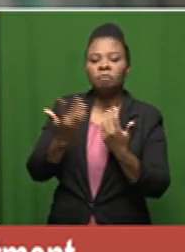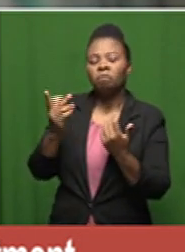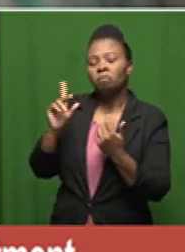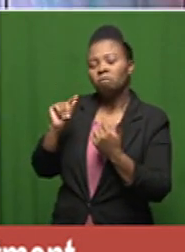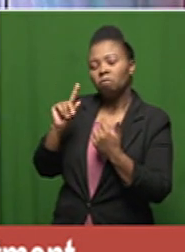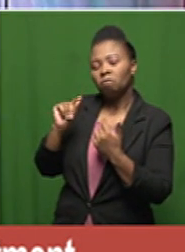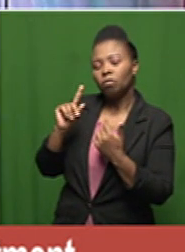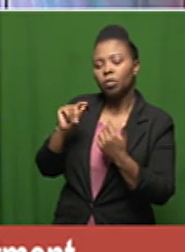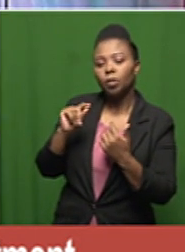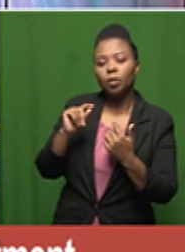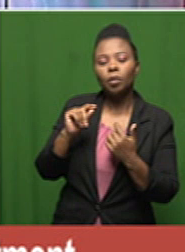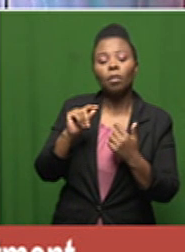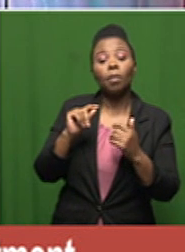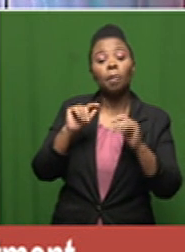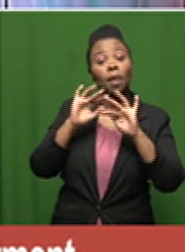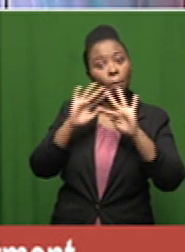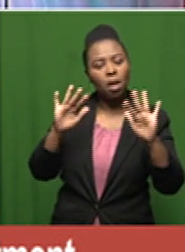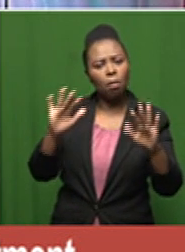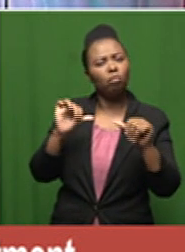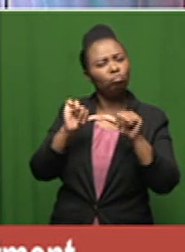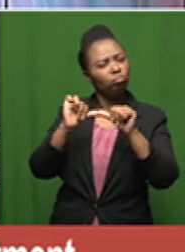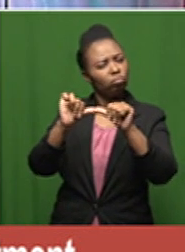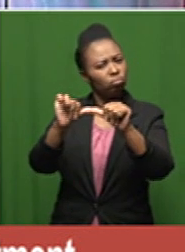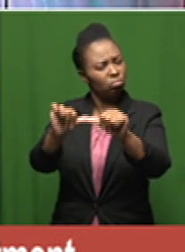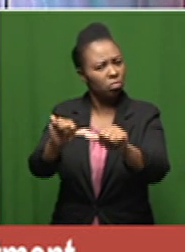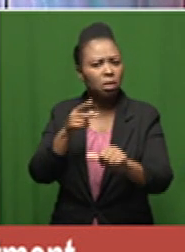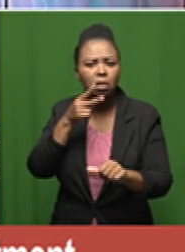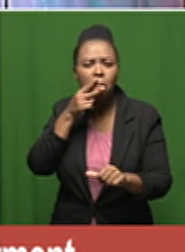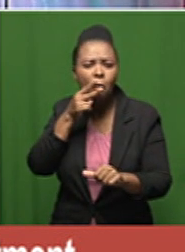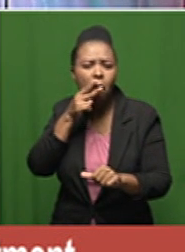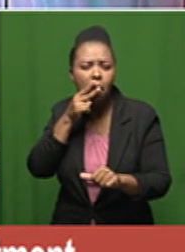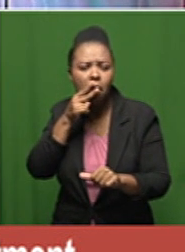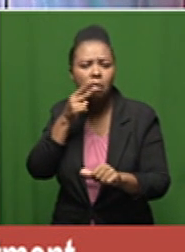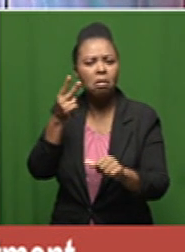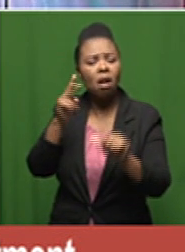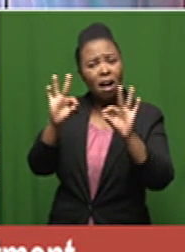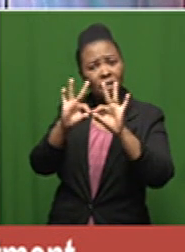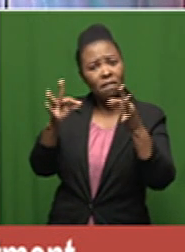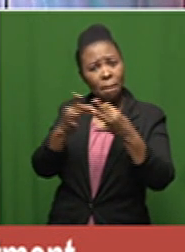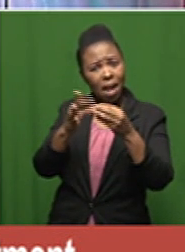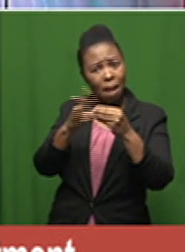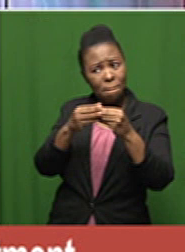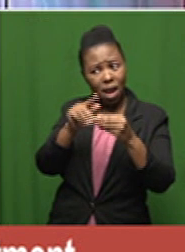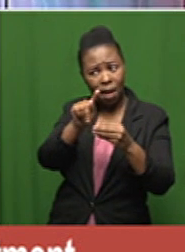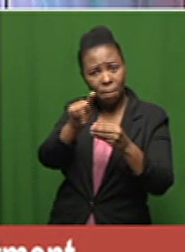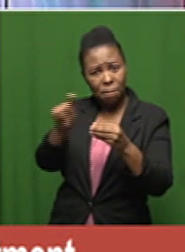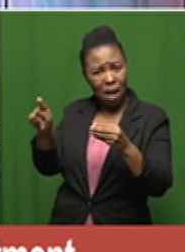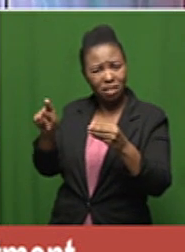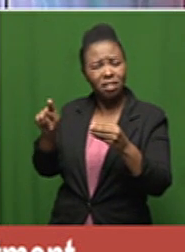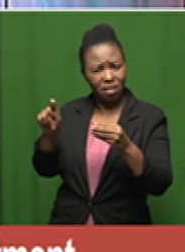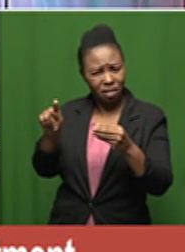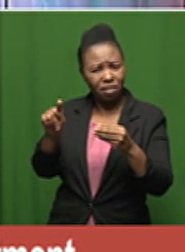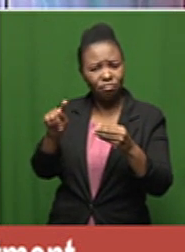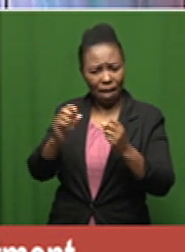of course if some people continue to smoke and perhaps family members are exposed to smoke